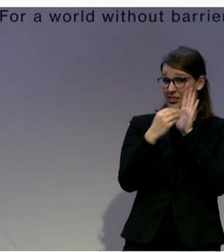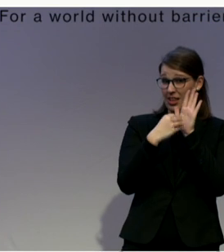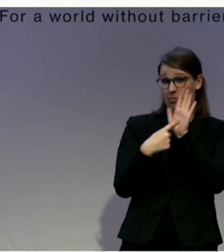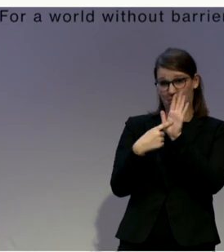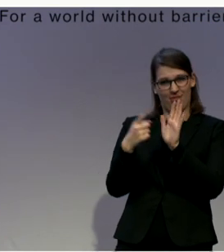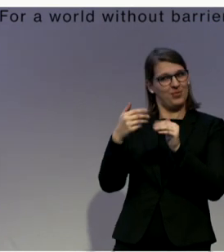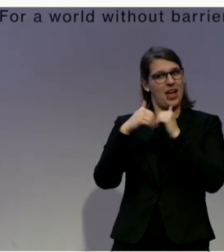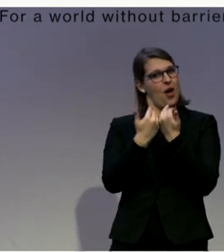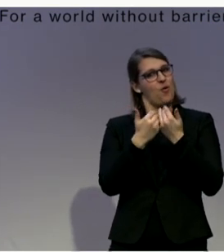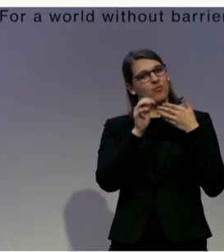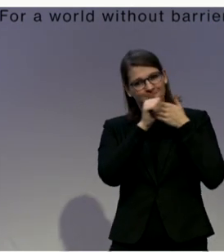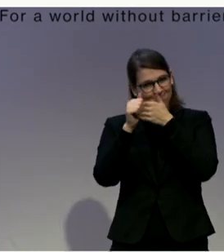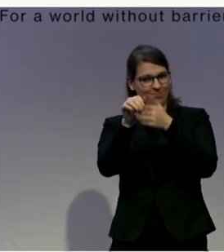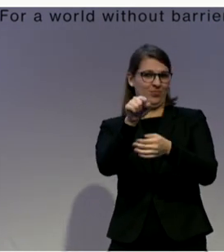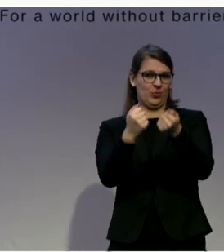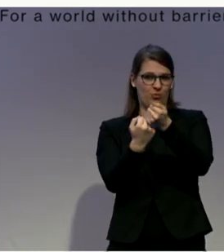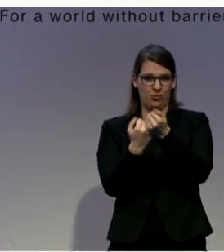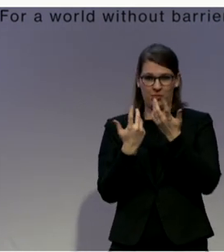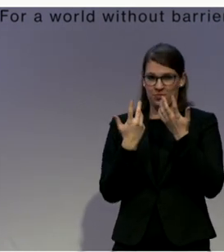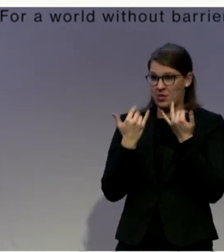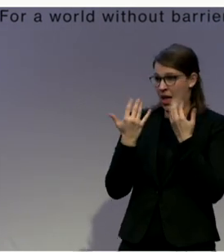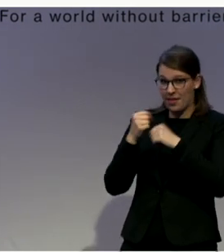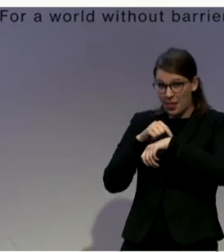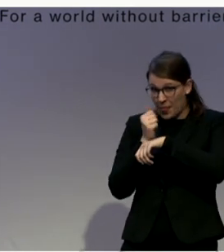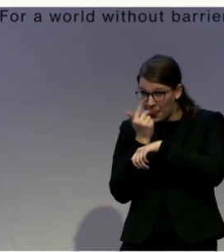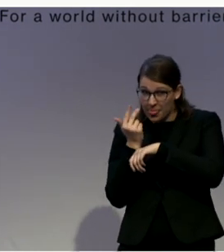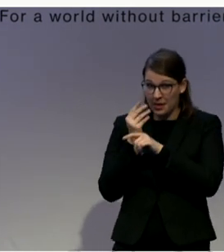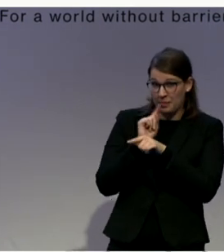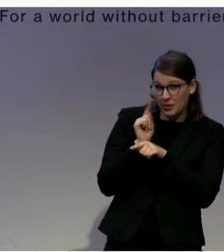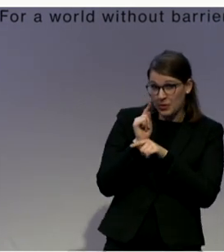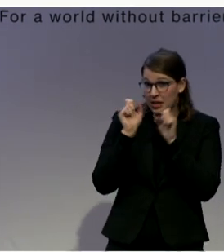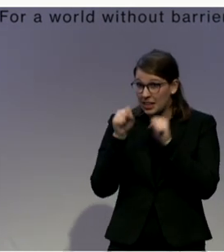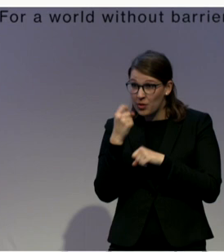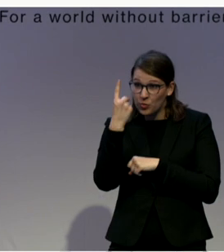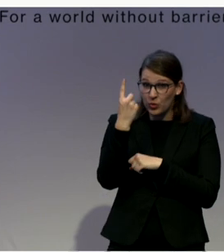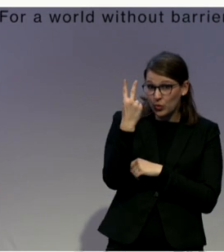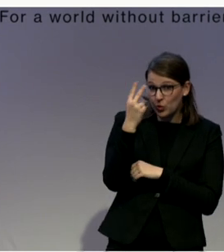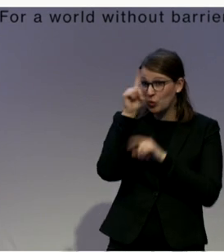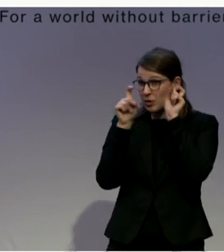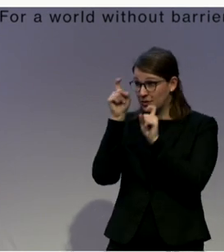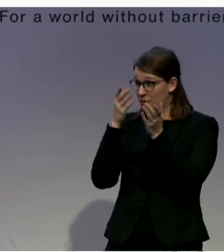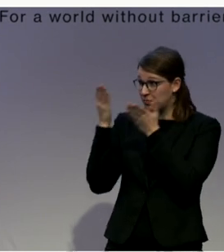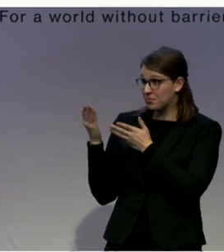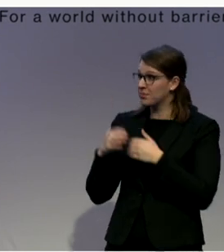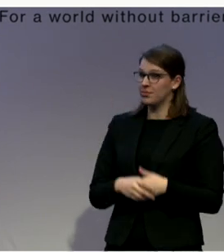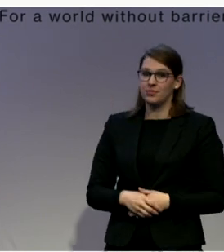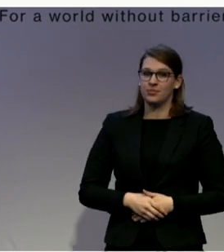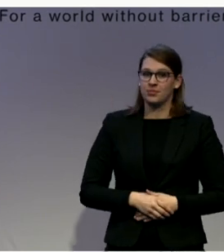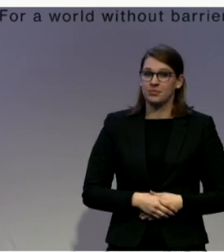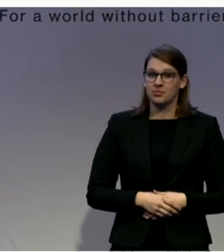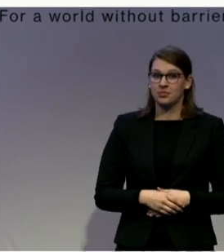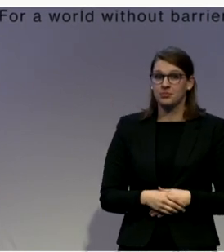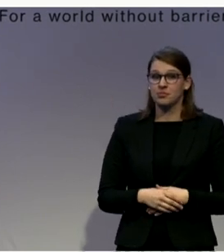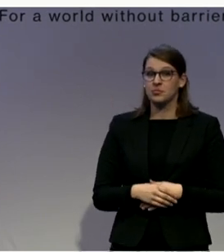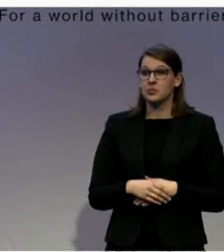minutes that we can take one question, possibly two questions, from the audience. So, please